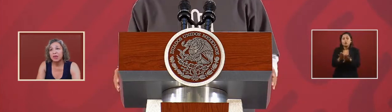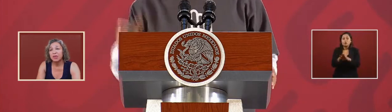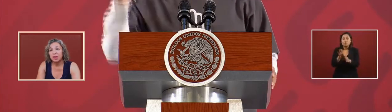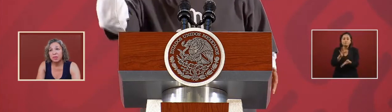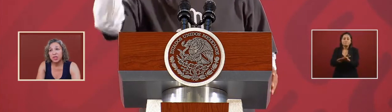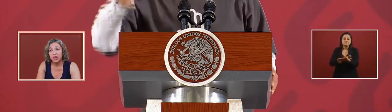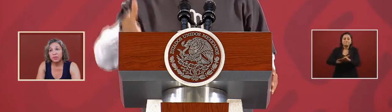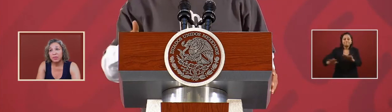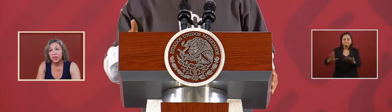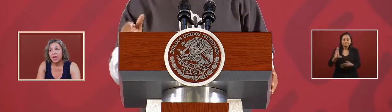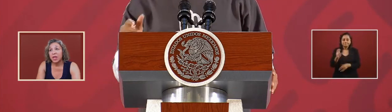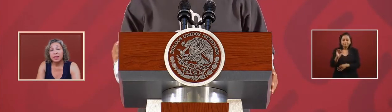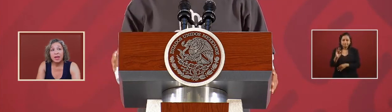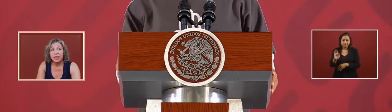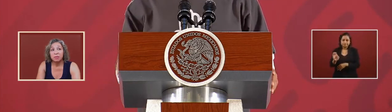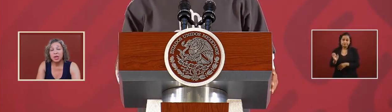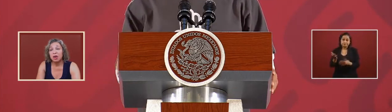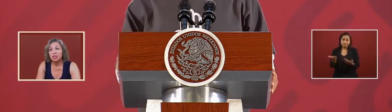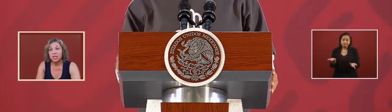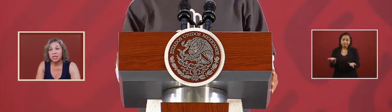the federal commission and that has been halted